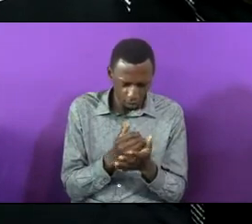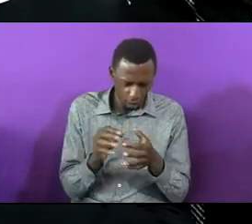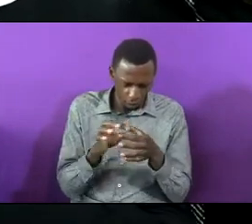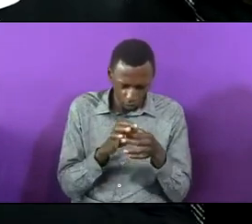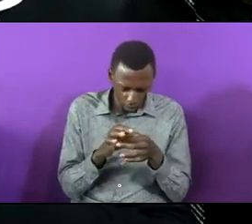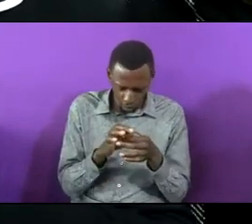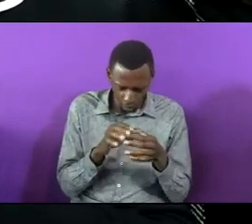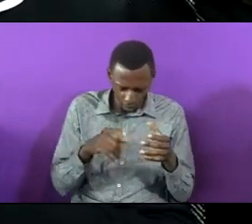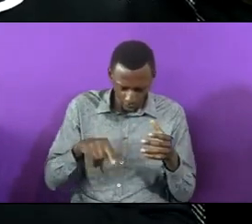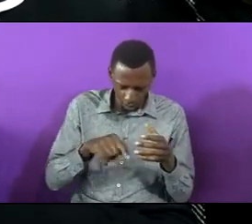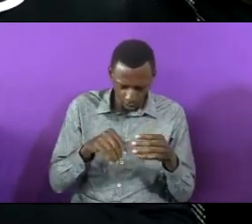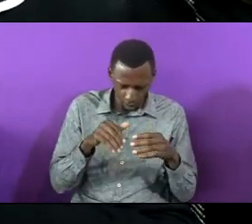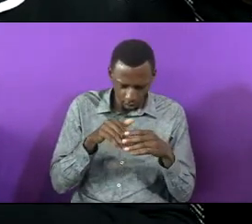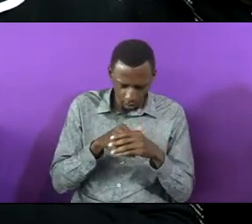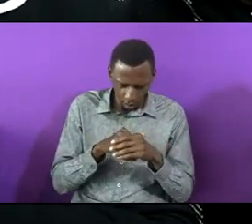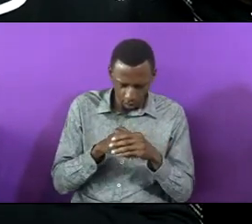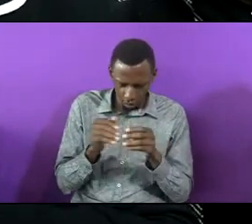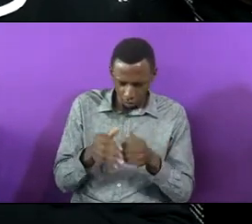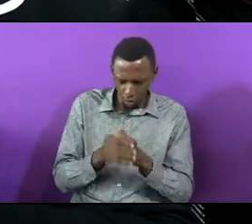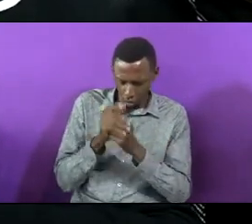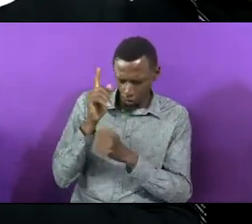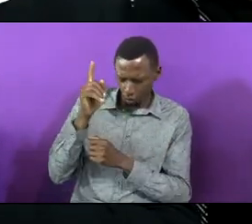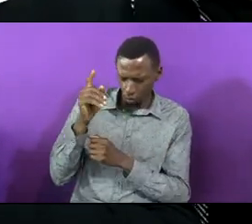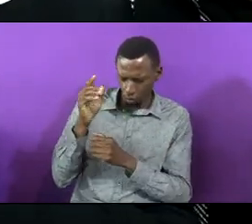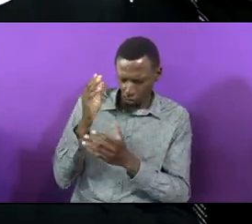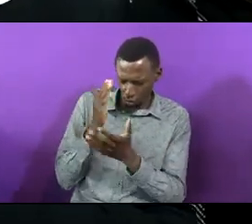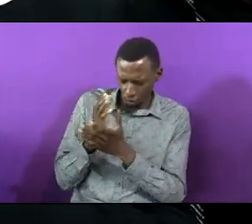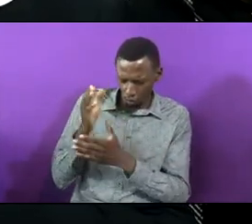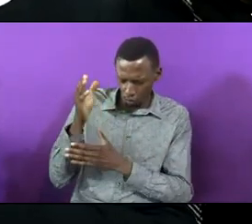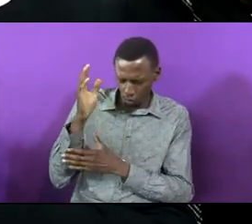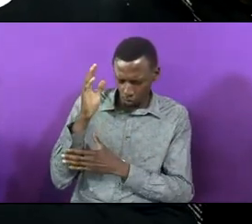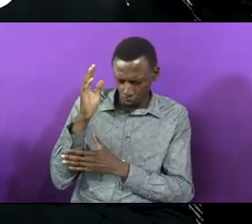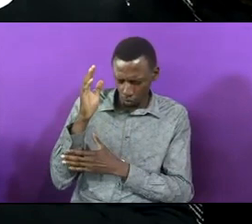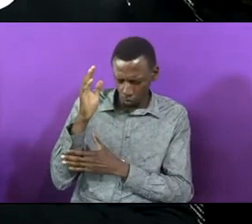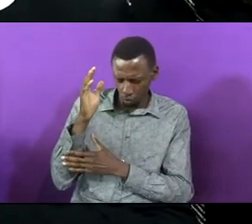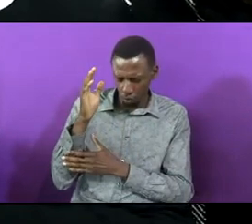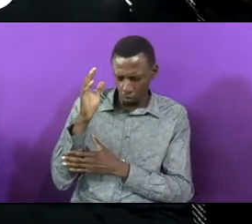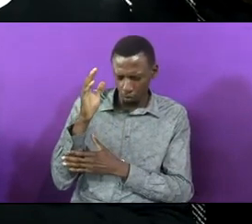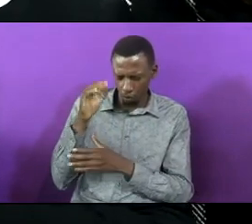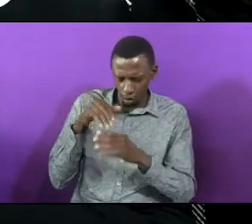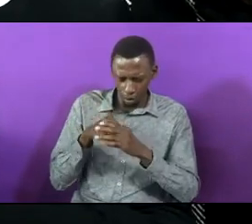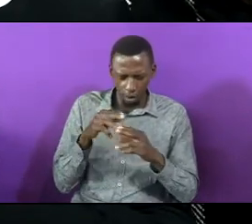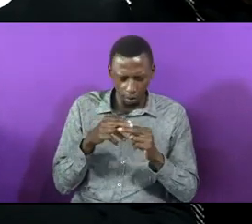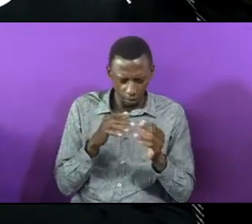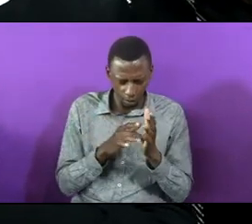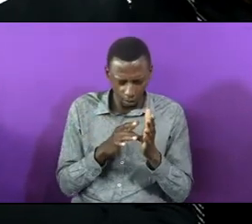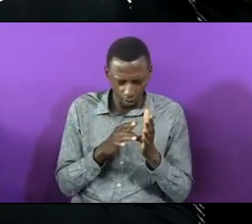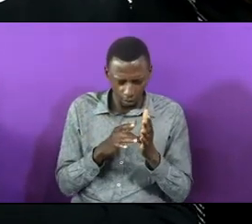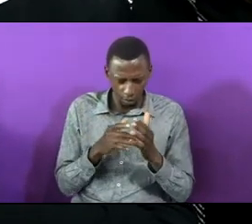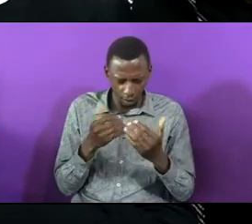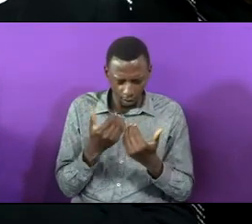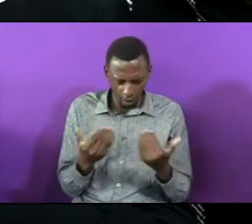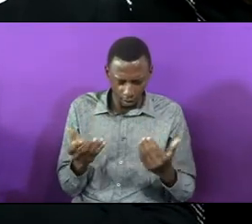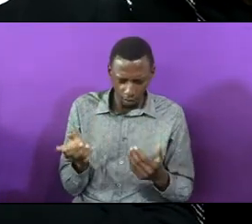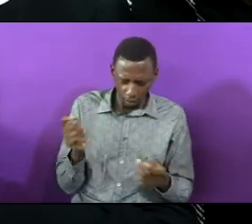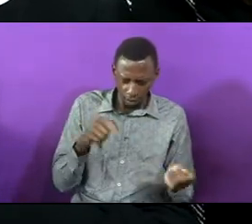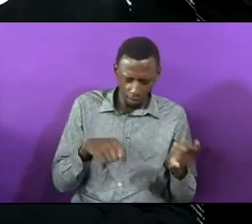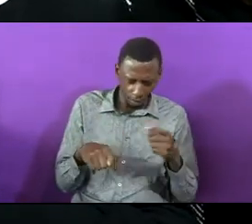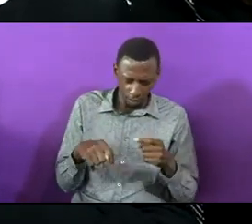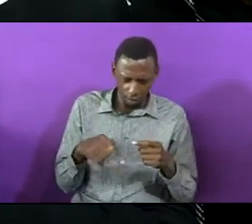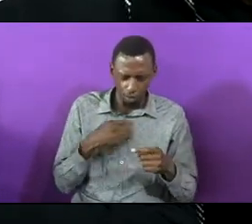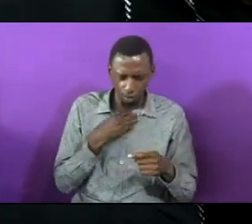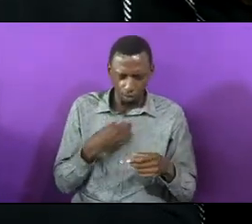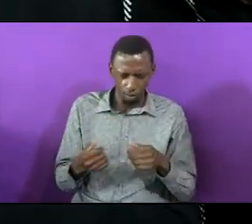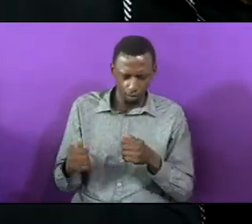children have come oh Lord that they have said yes to you that they want to be baptized to make it anew with you I don't know the